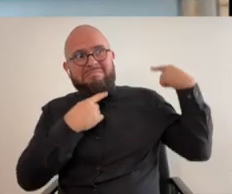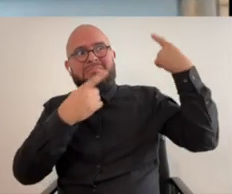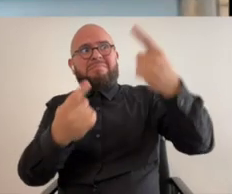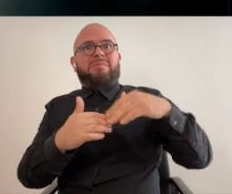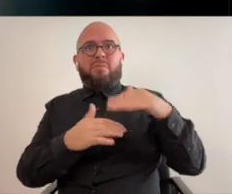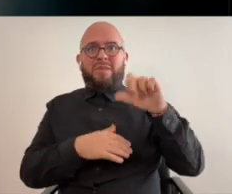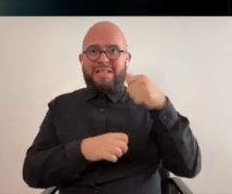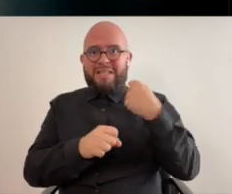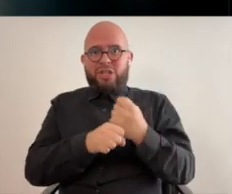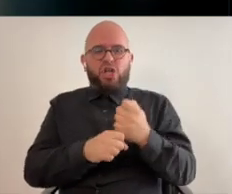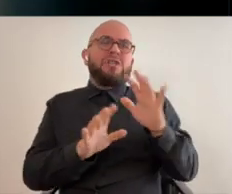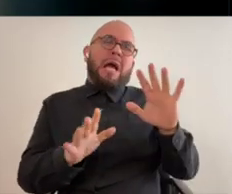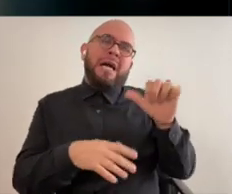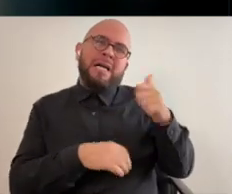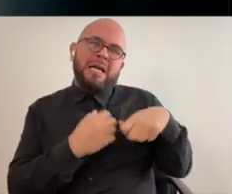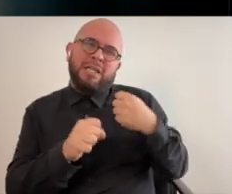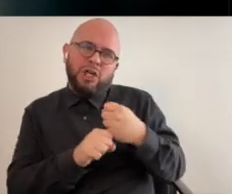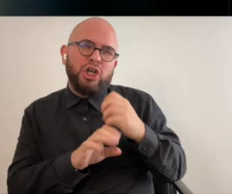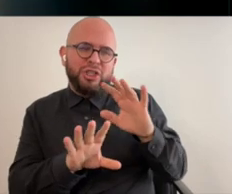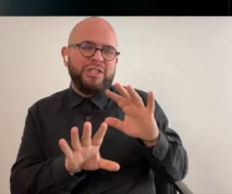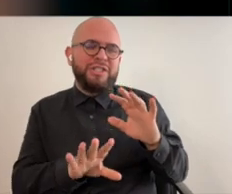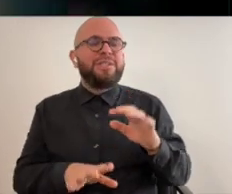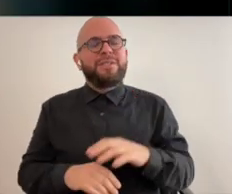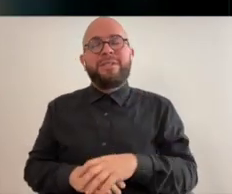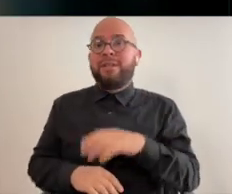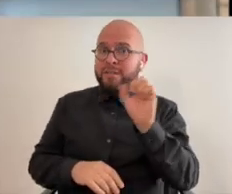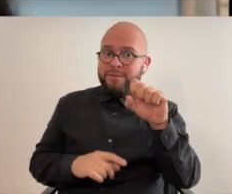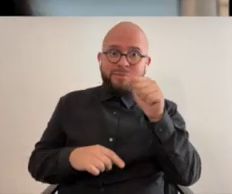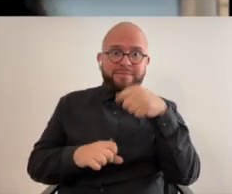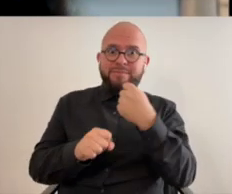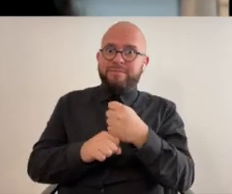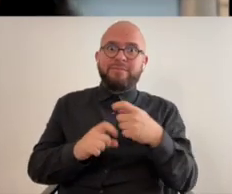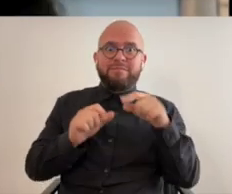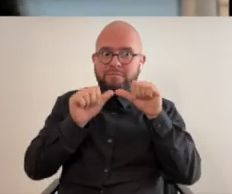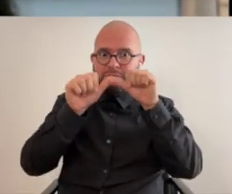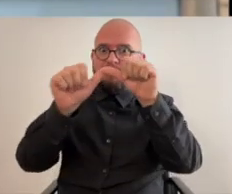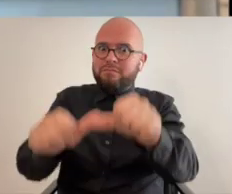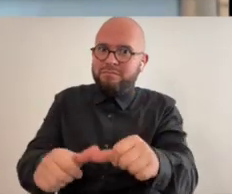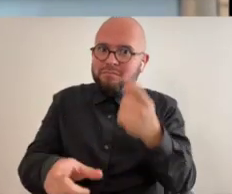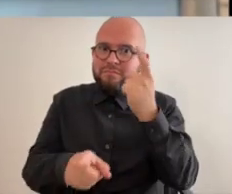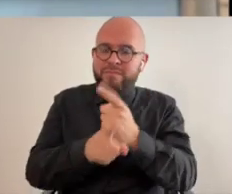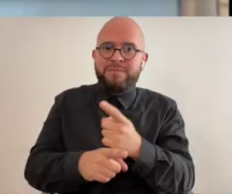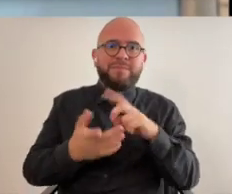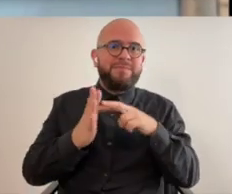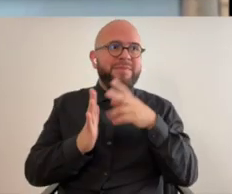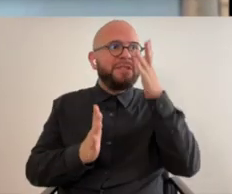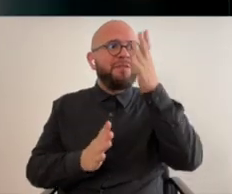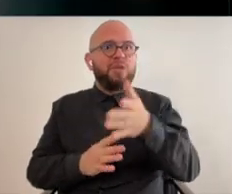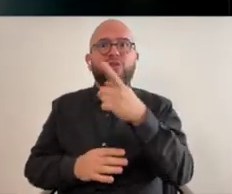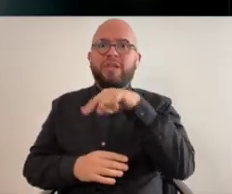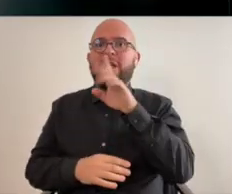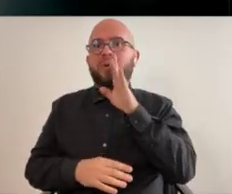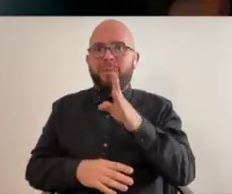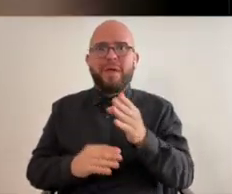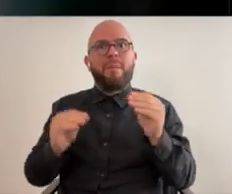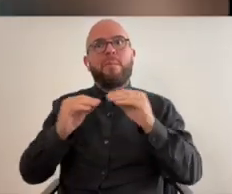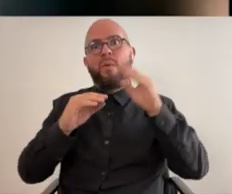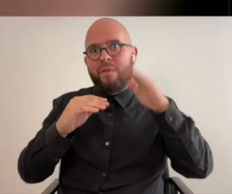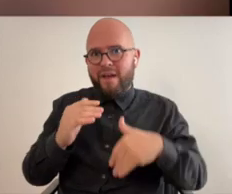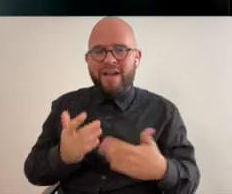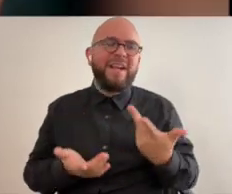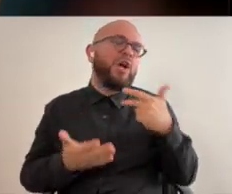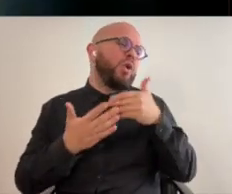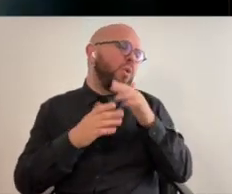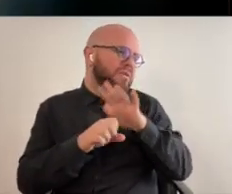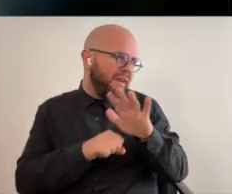has been around for more than a decade and i was just so just a decade but still it's like it's still going though so like